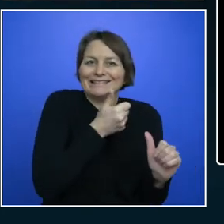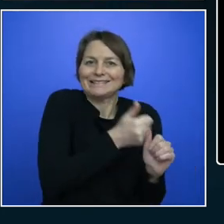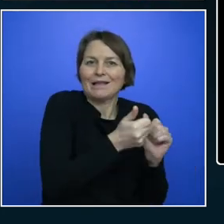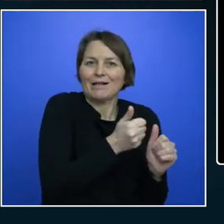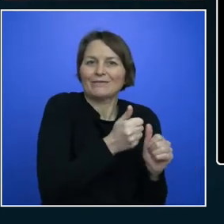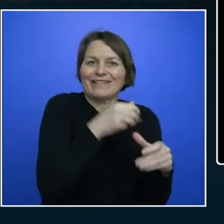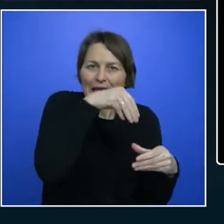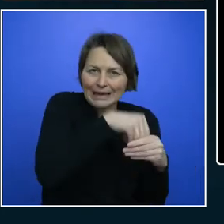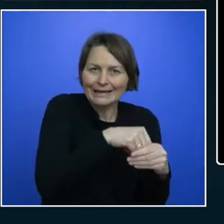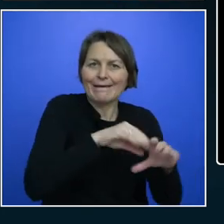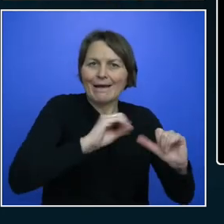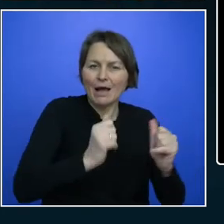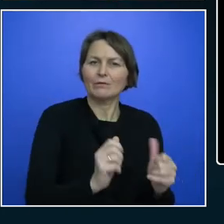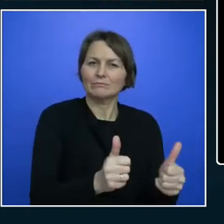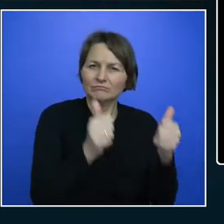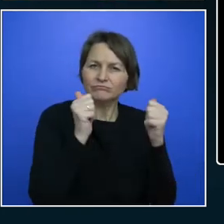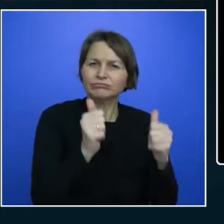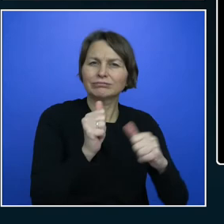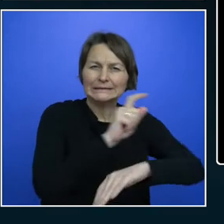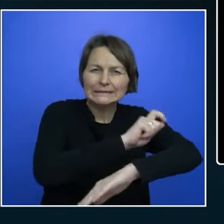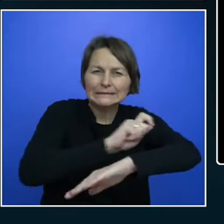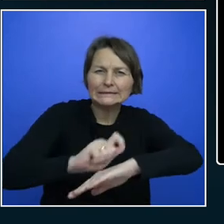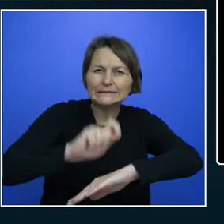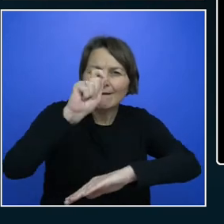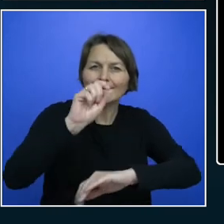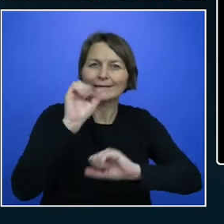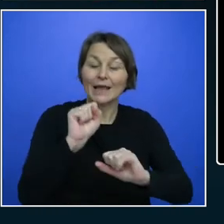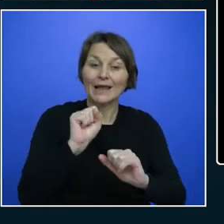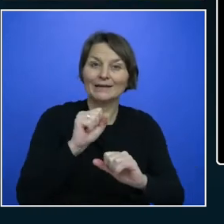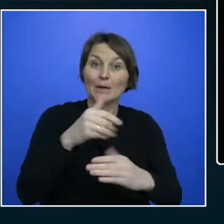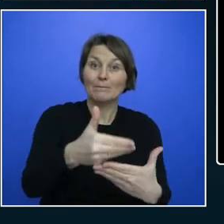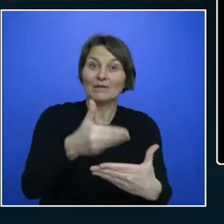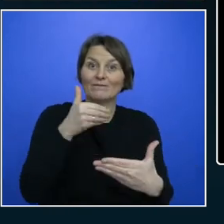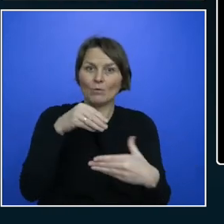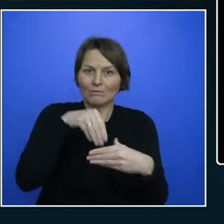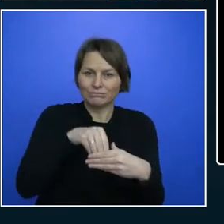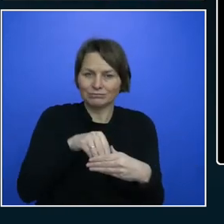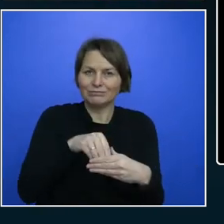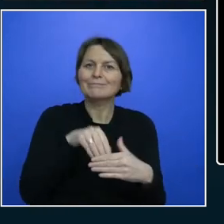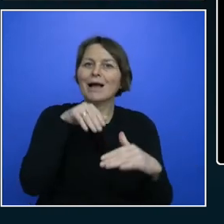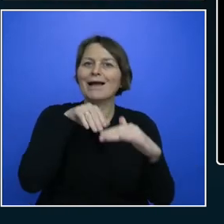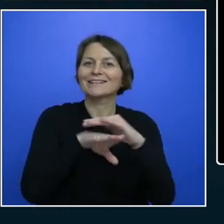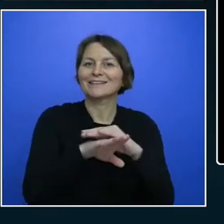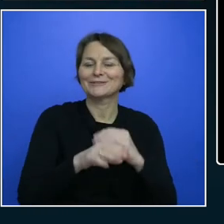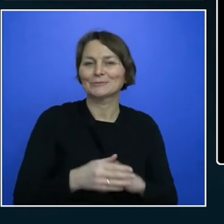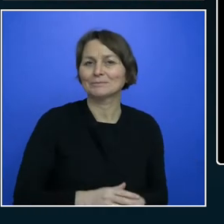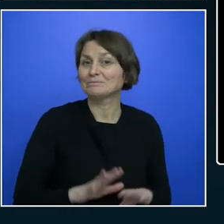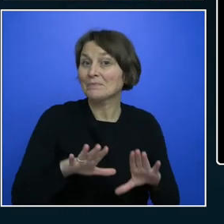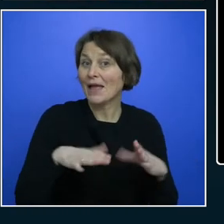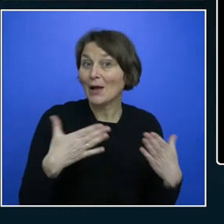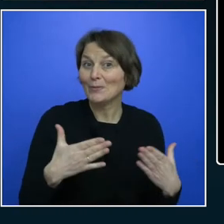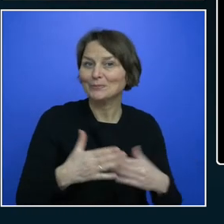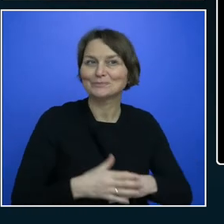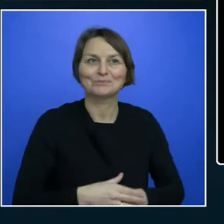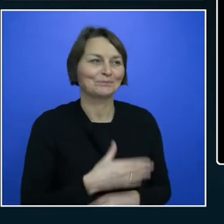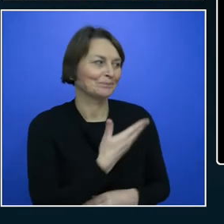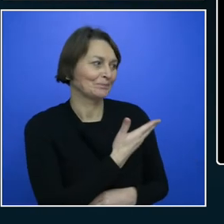Now, let's see how you can actually get this done with the whole reason that you're here is tools.